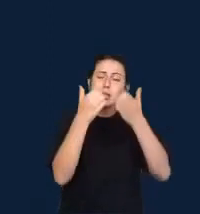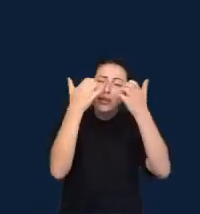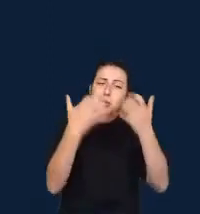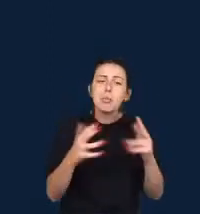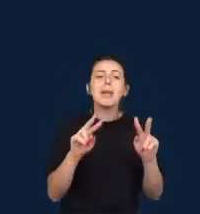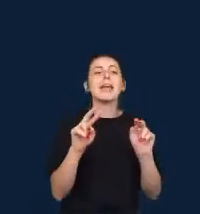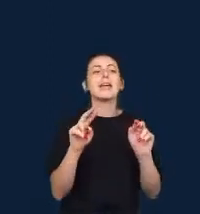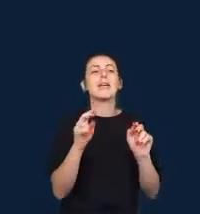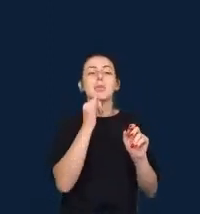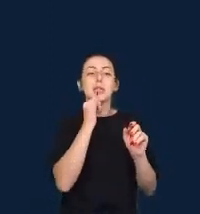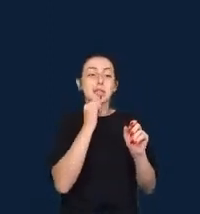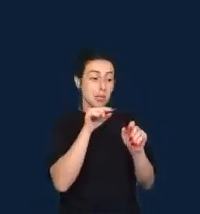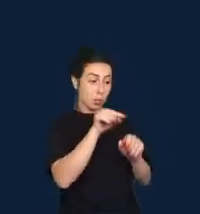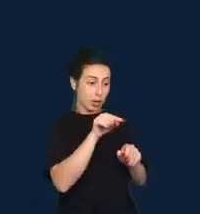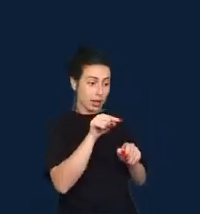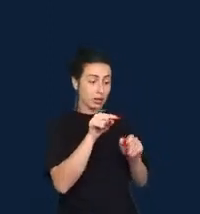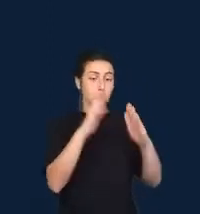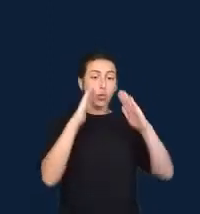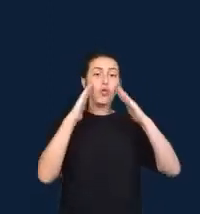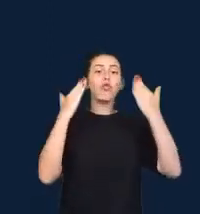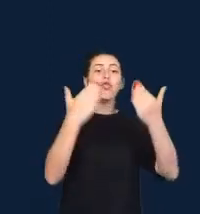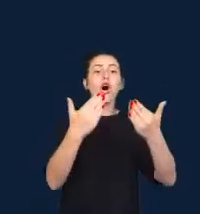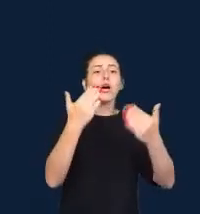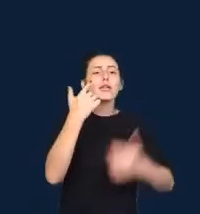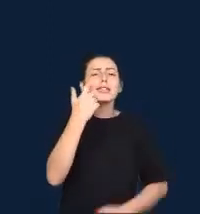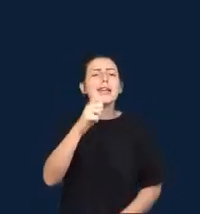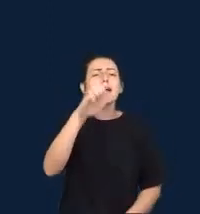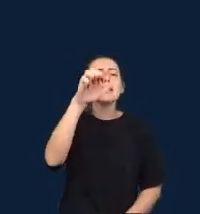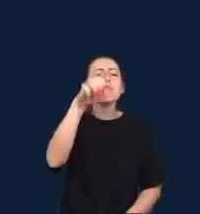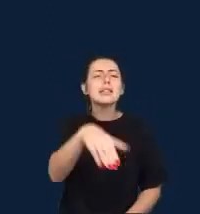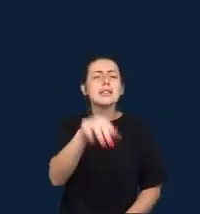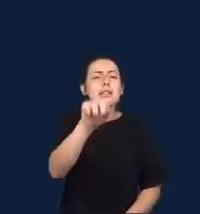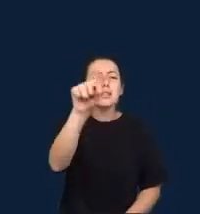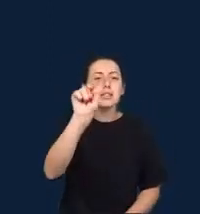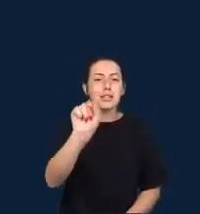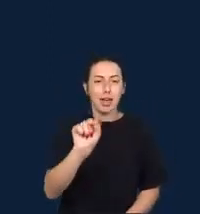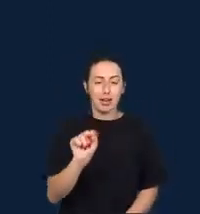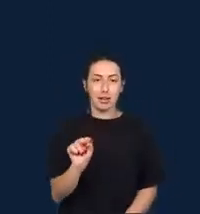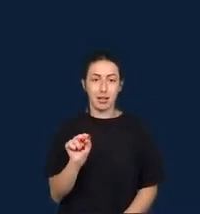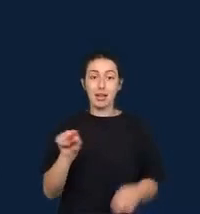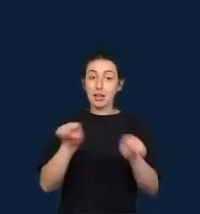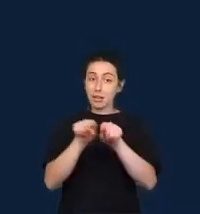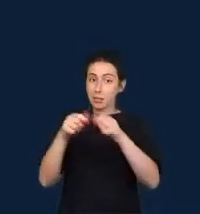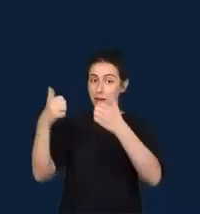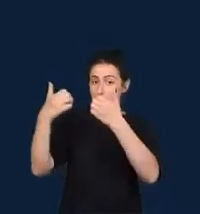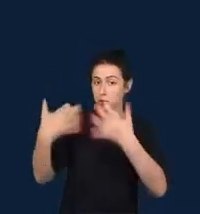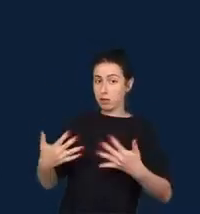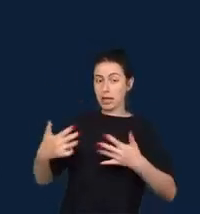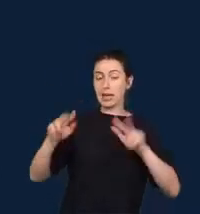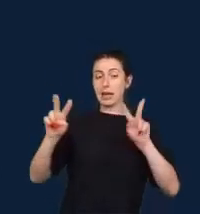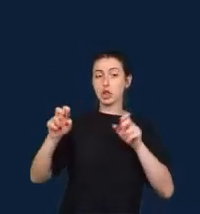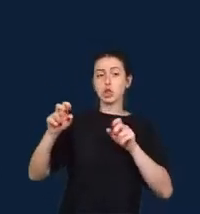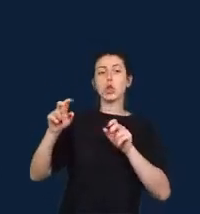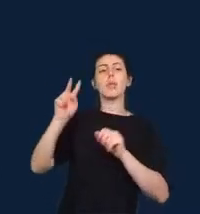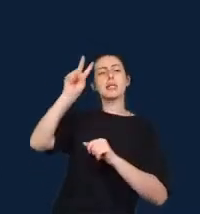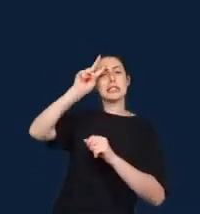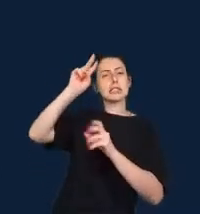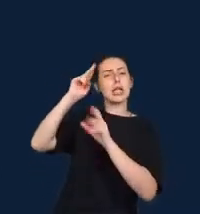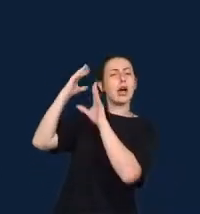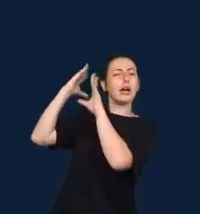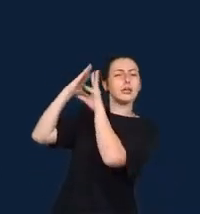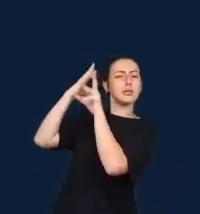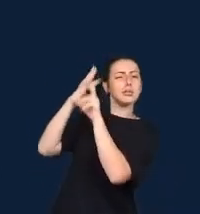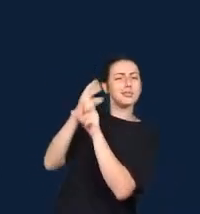often plays a role historically and now intentionally or not in maintaining social orders